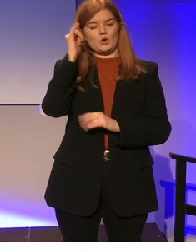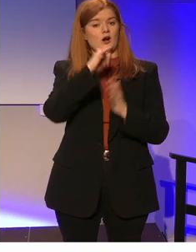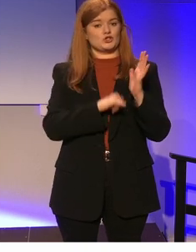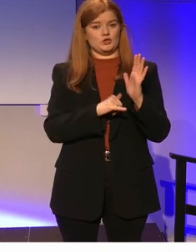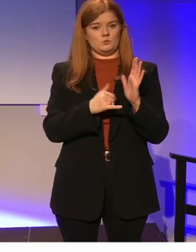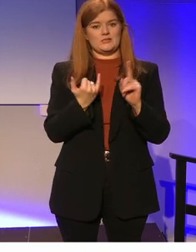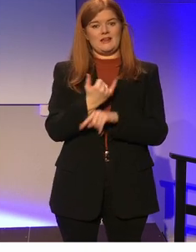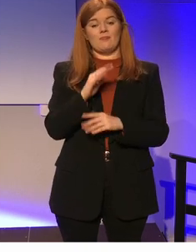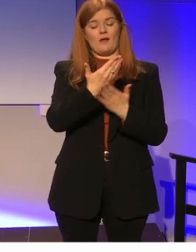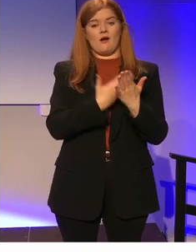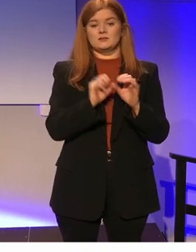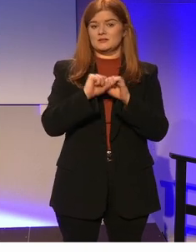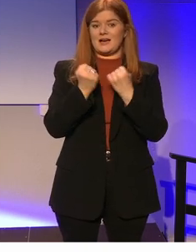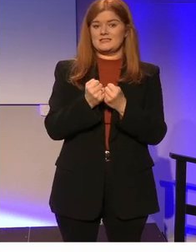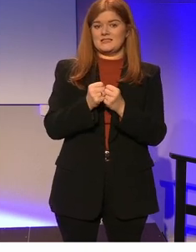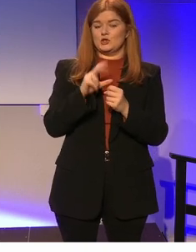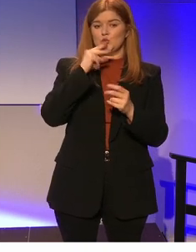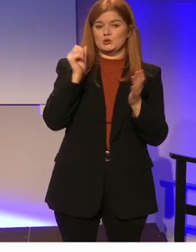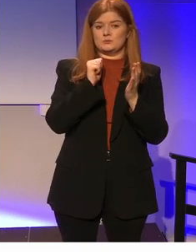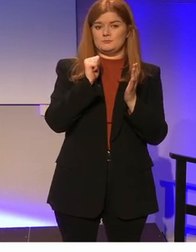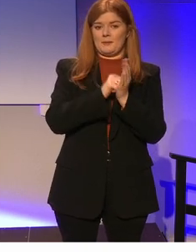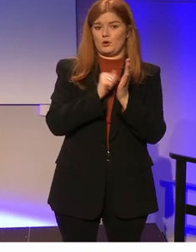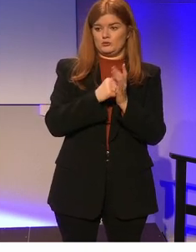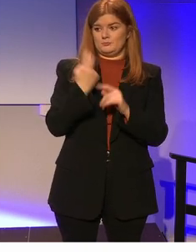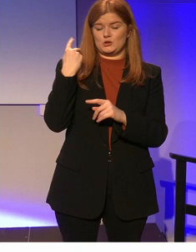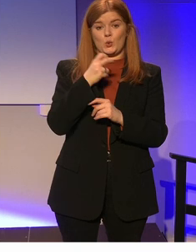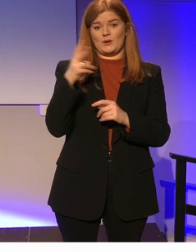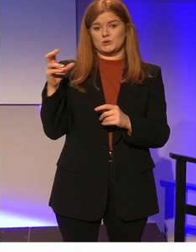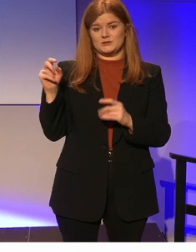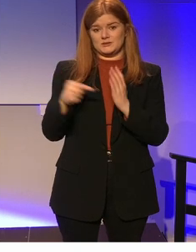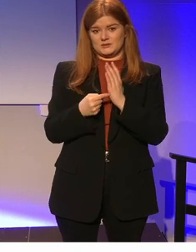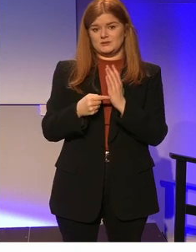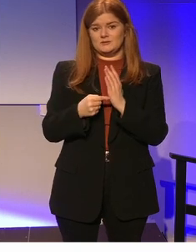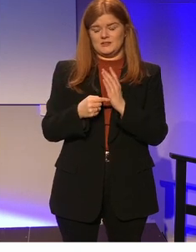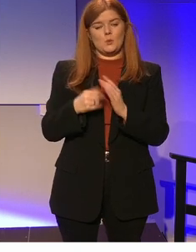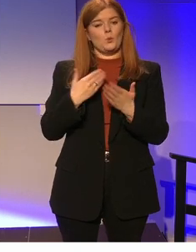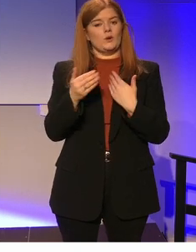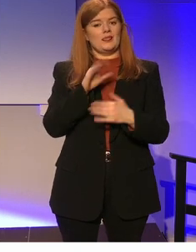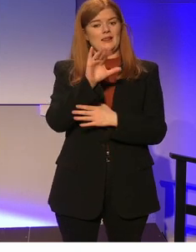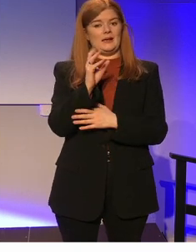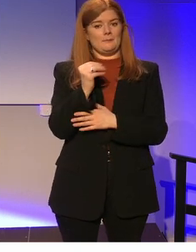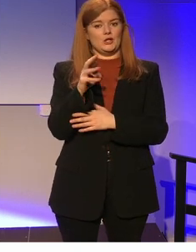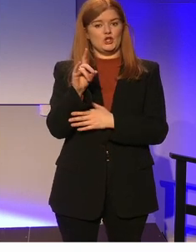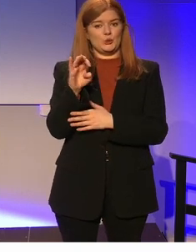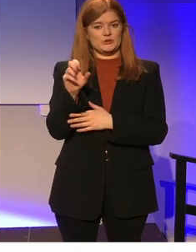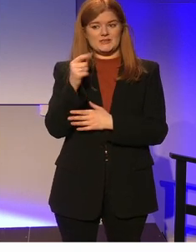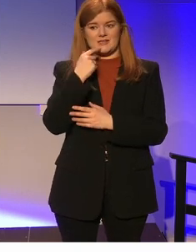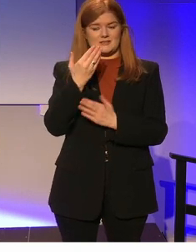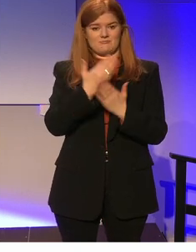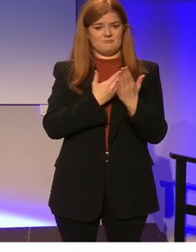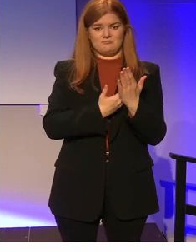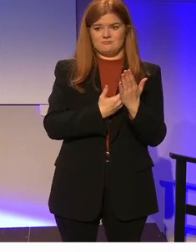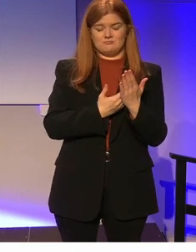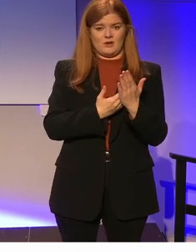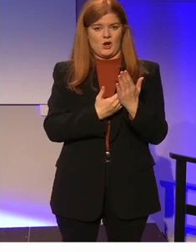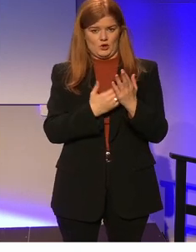actually, that appeared in the Law Society Gazette in 2000. And what Liam Hughes again said there, that litigation seemed